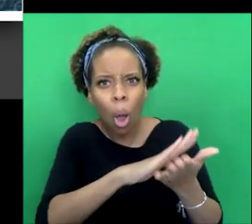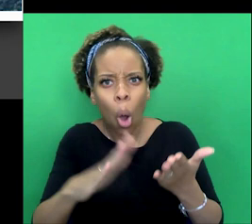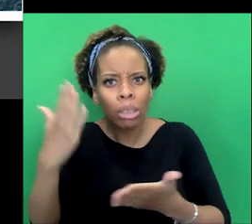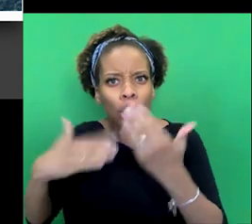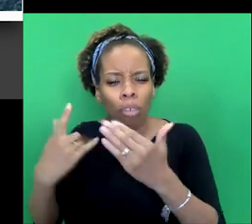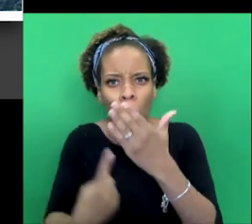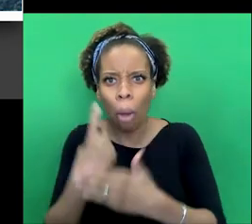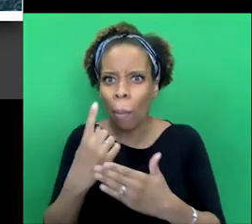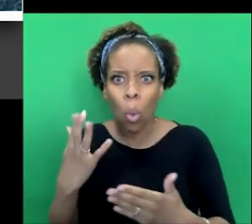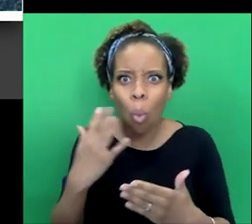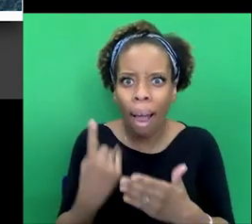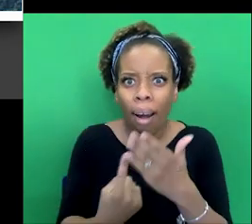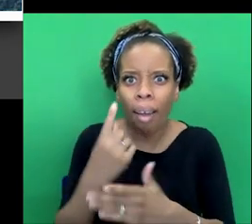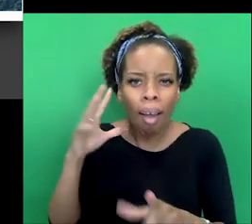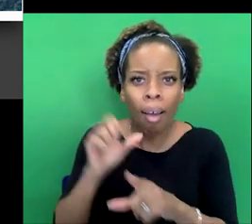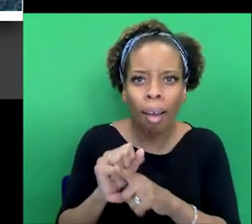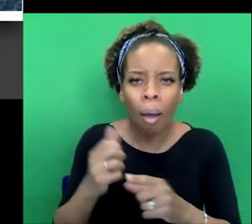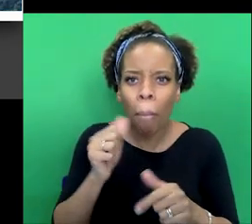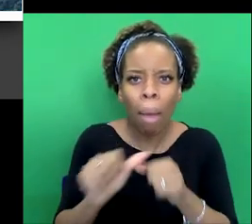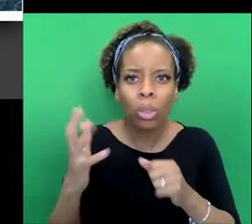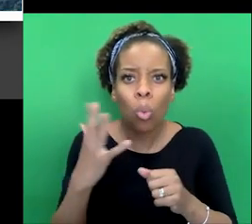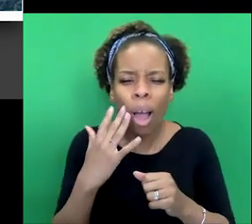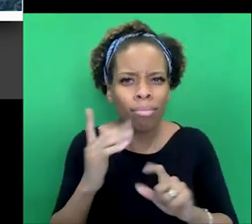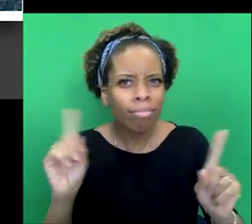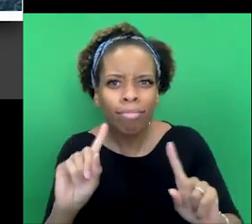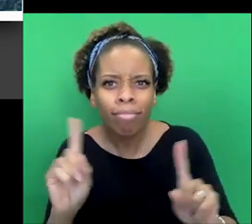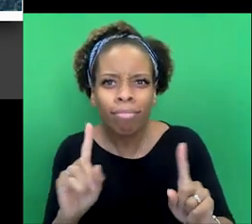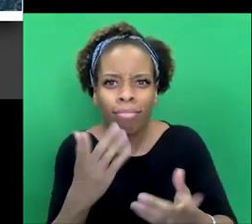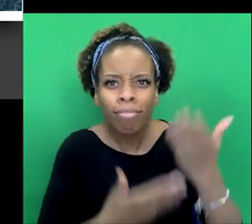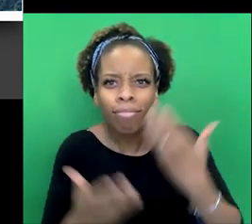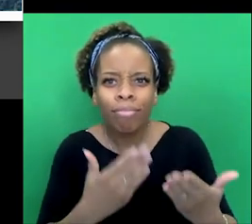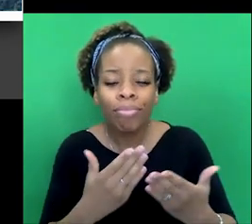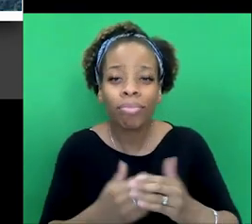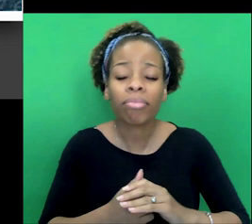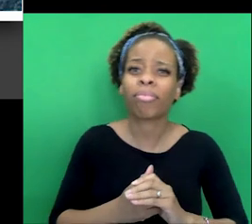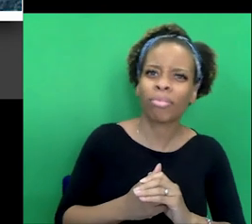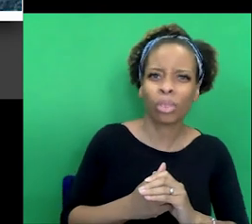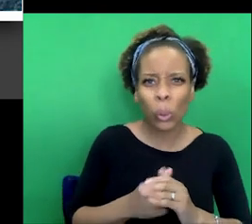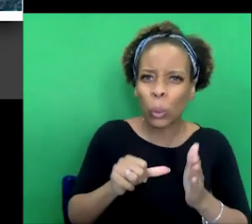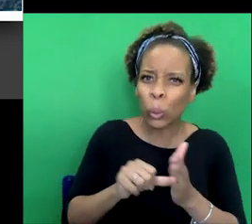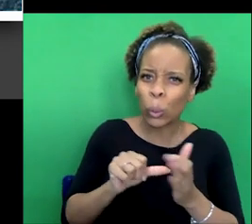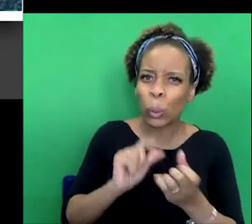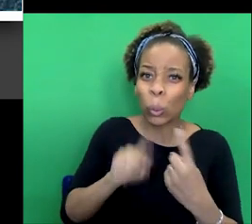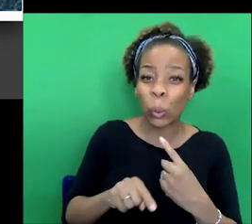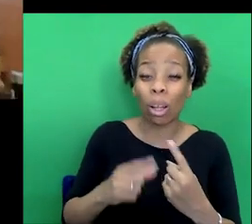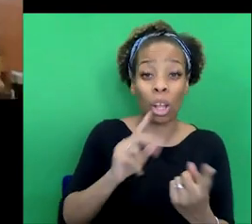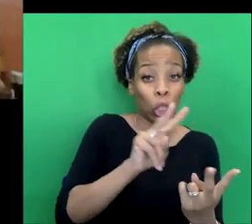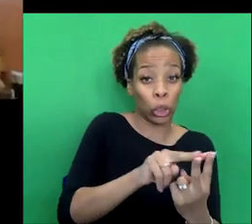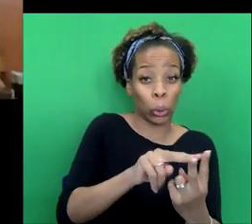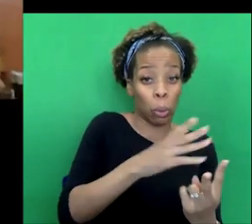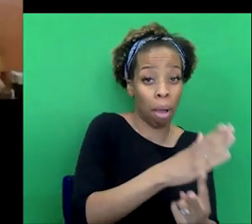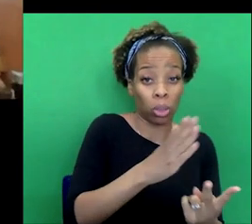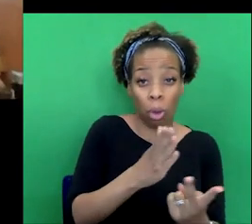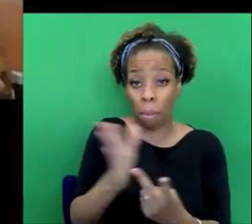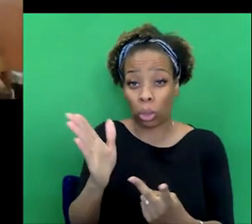is quite a tricky question. It is. I think there's a part one and a part two. Of